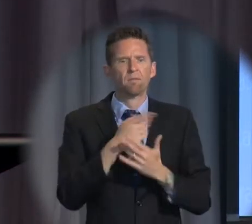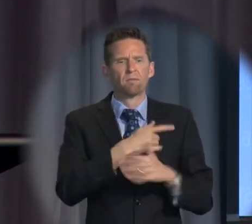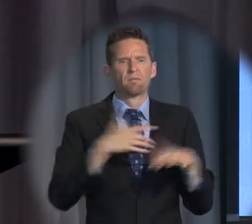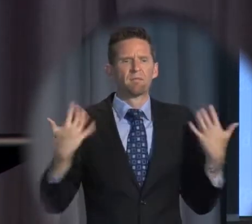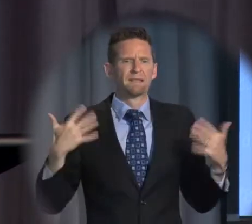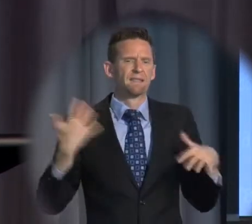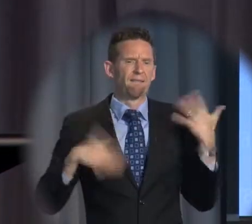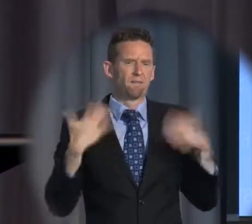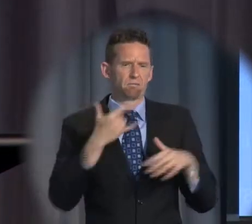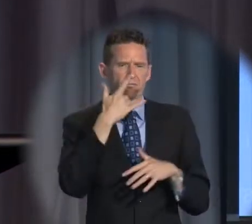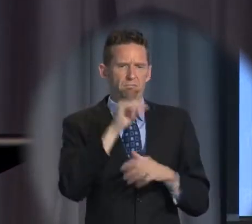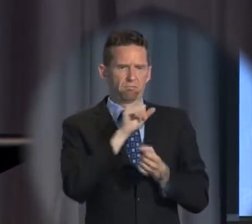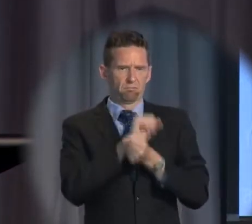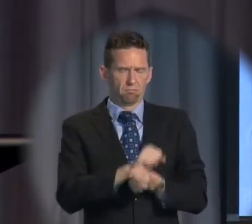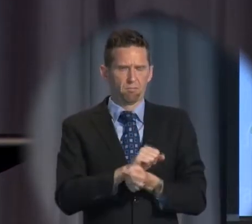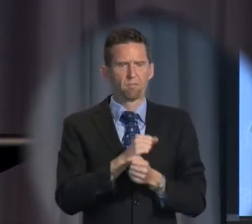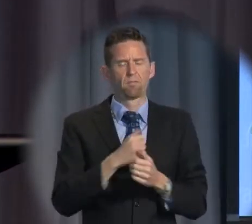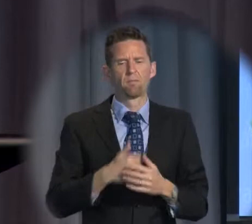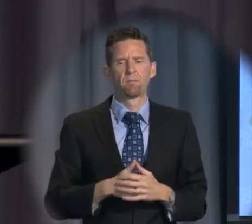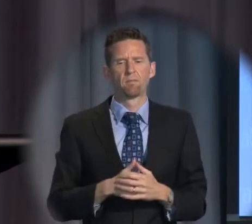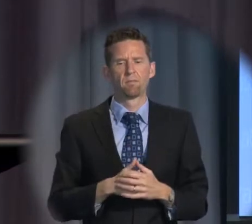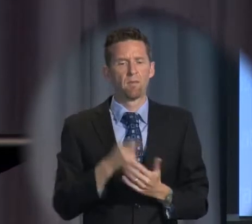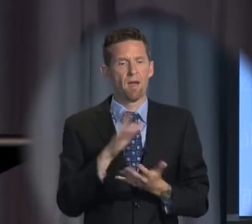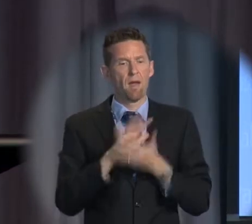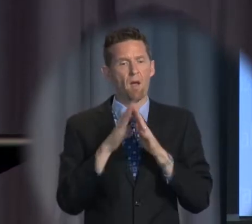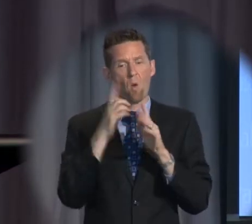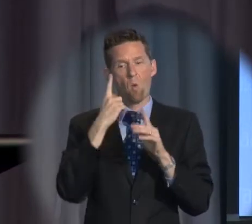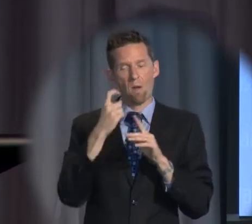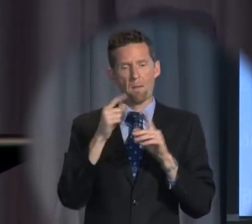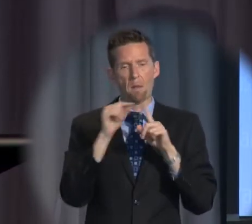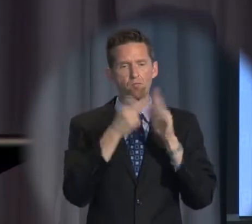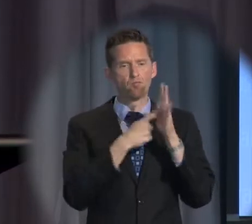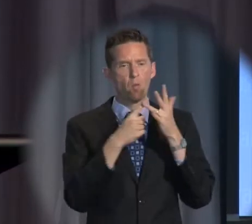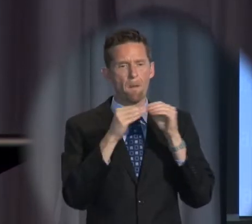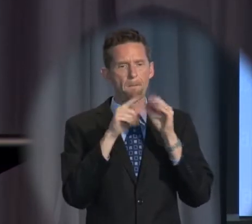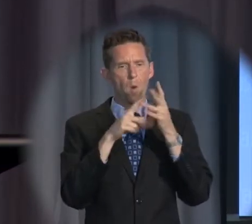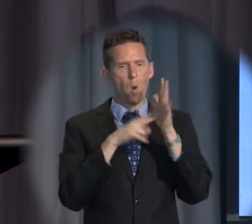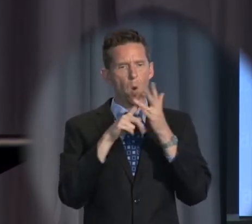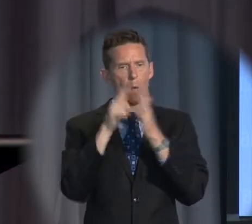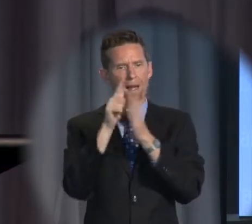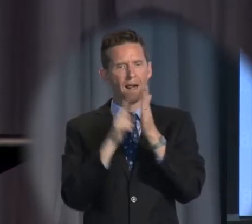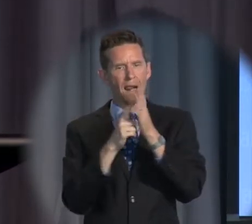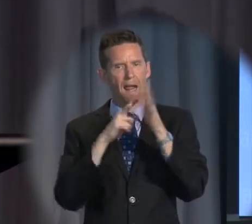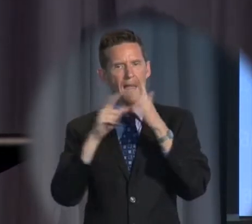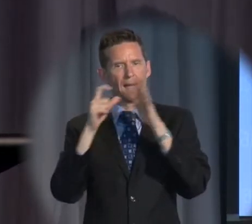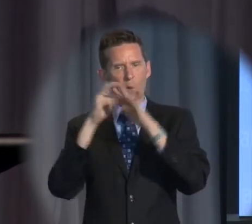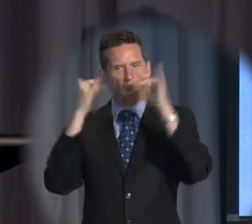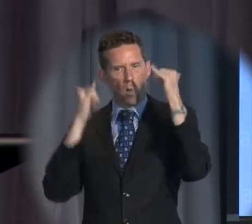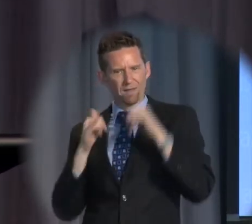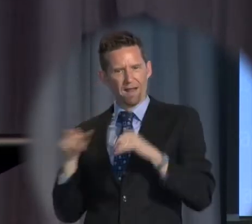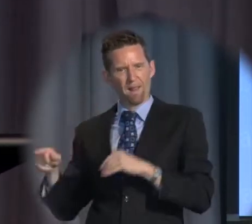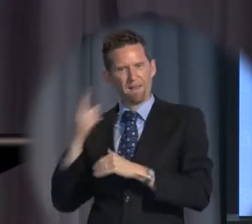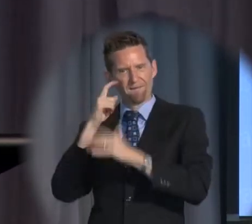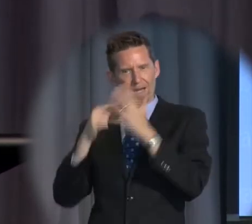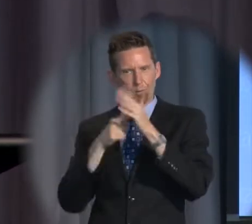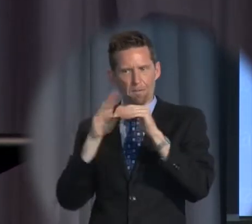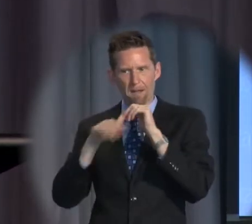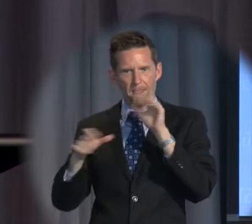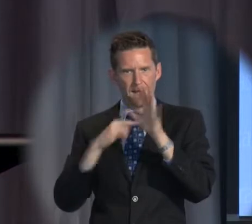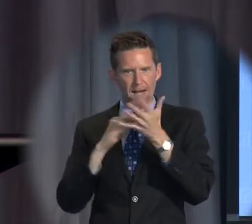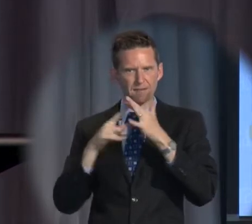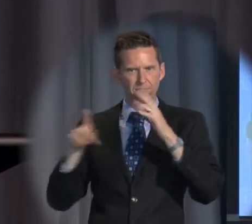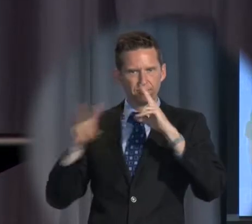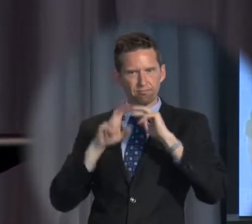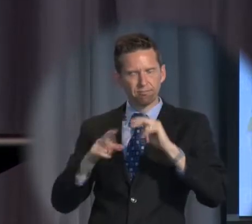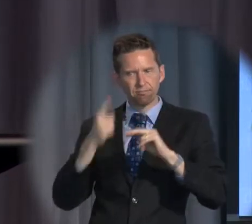suffered as a consequence and only discovered by pro bono legal aid lawyers who found out about the case and then pursued it and